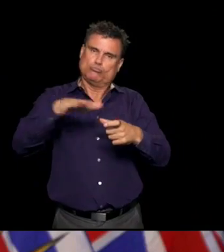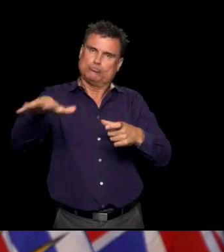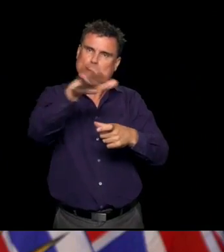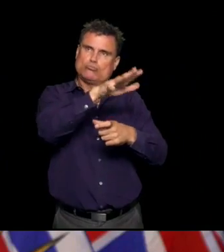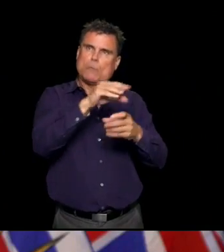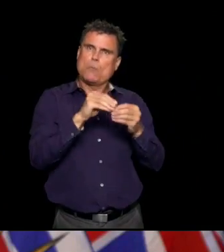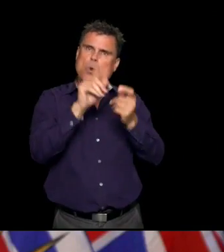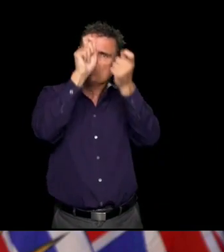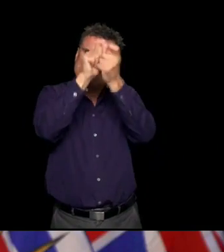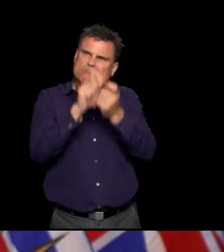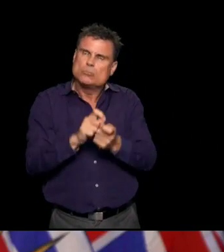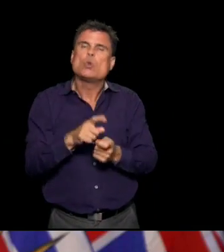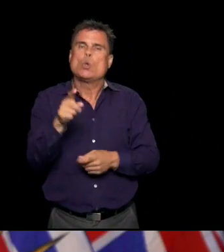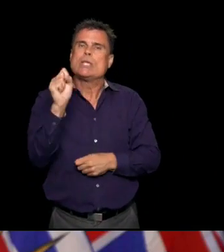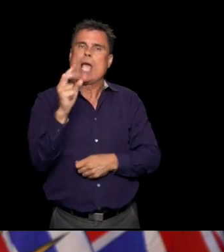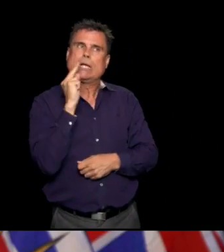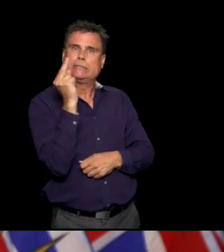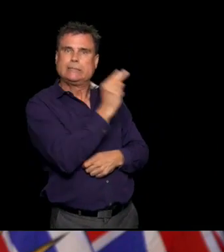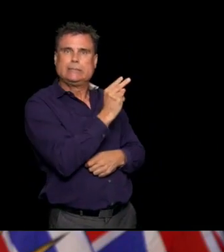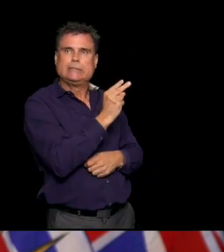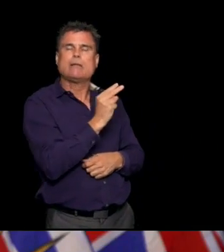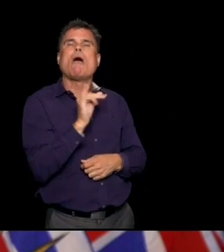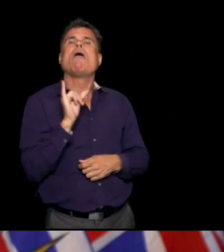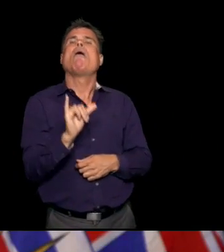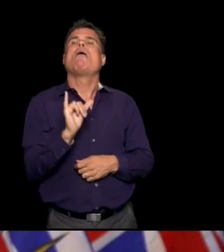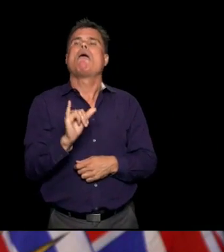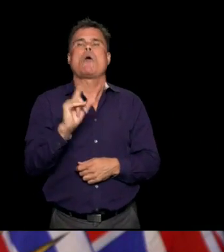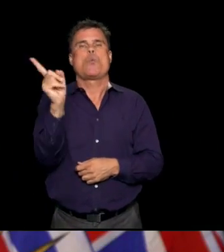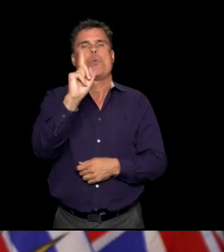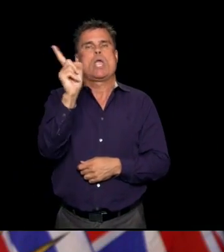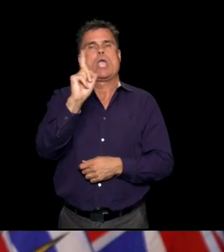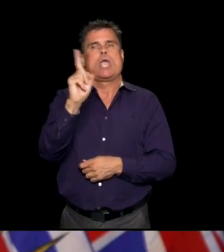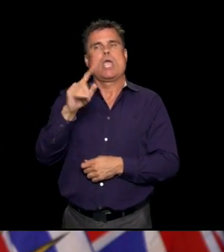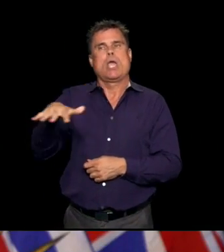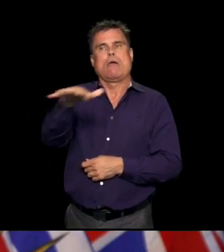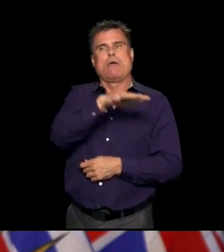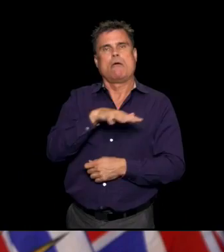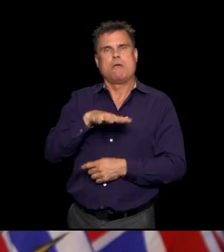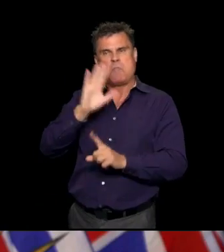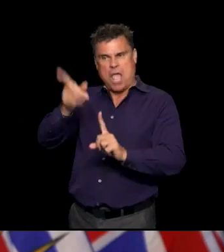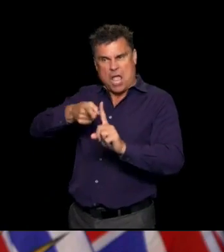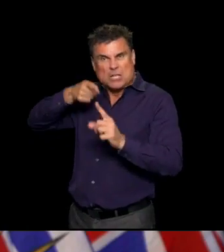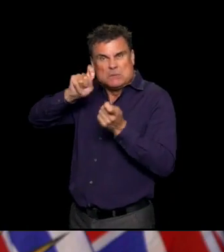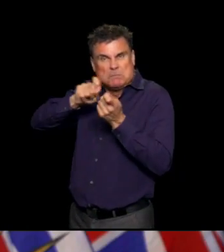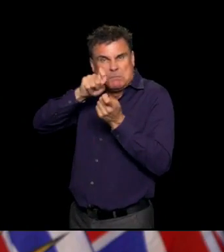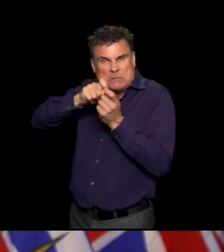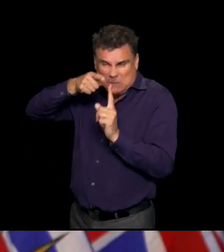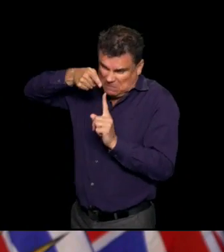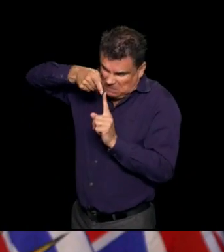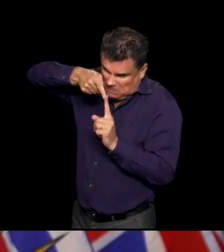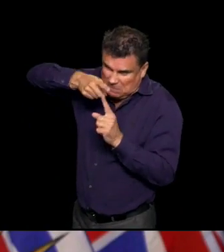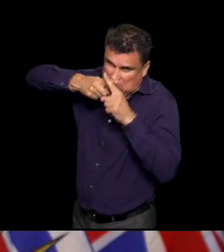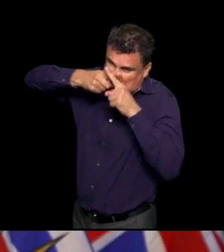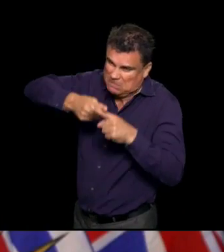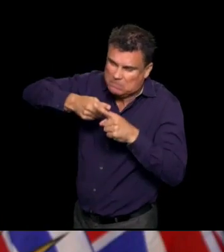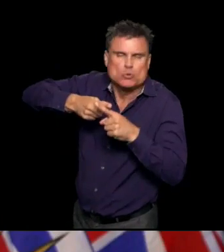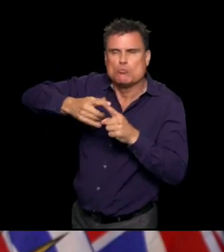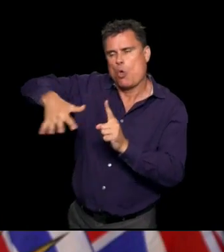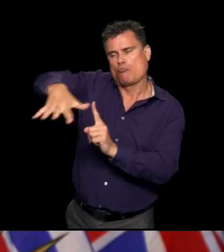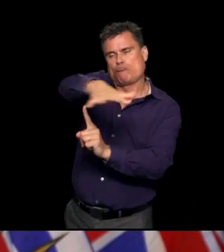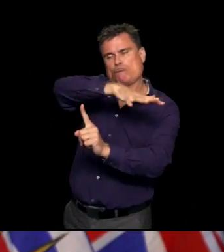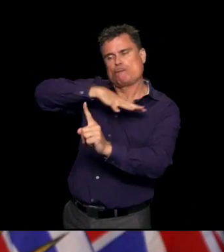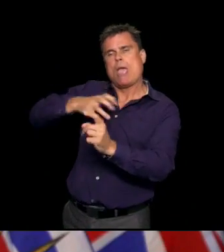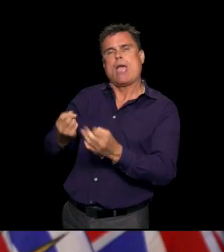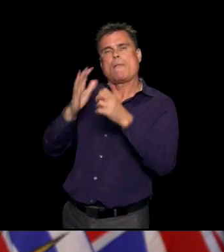have been affected with COVID or have been diagnosed with COVID live. It doesn't tell the whole story, of course. And that's why